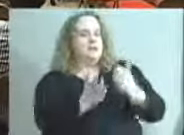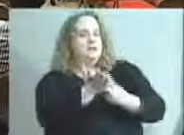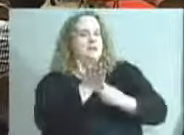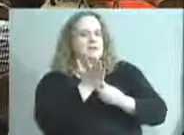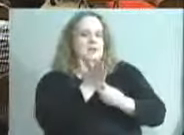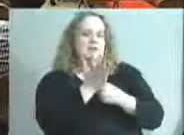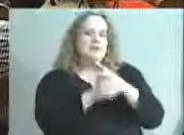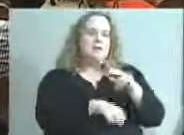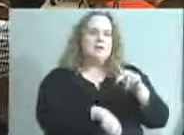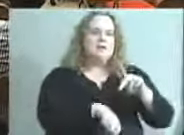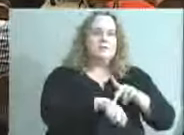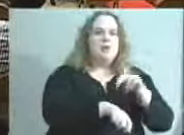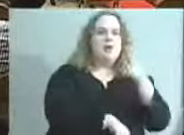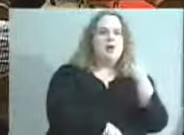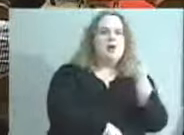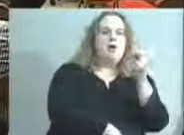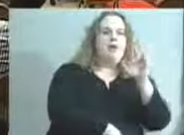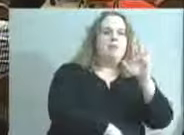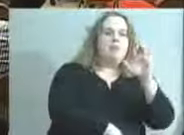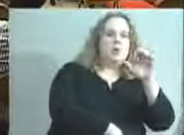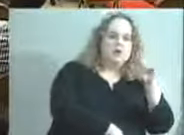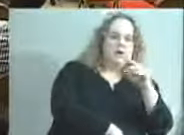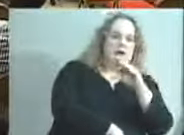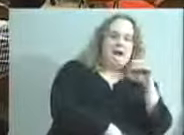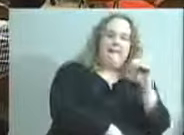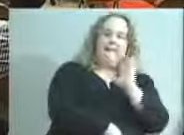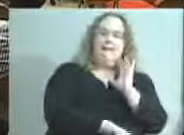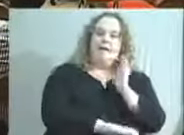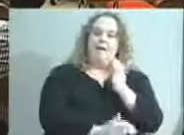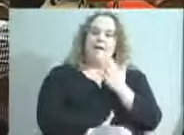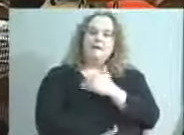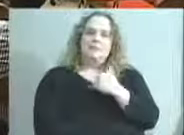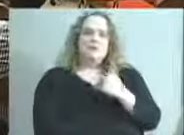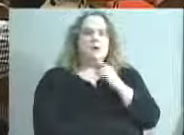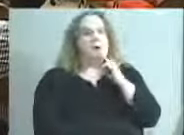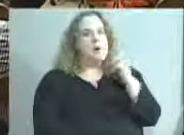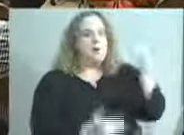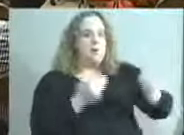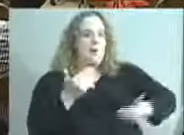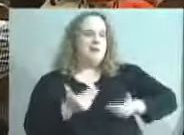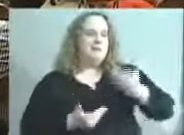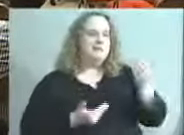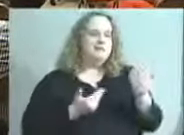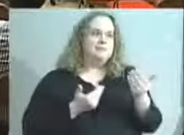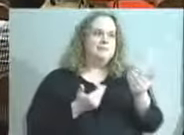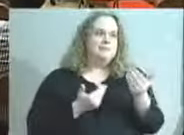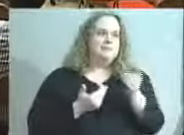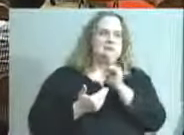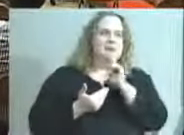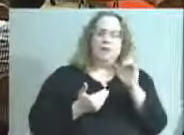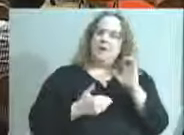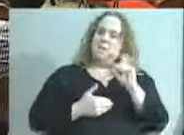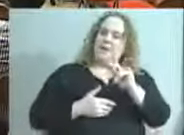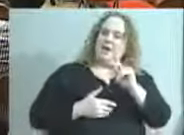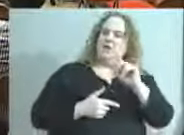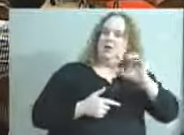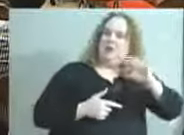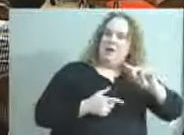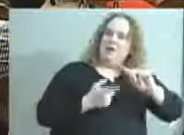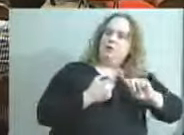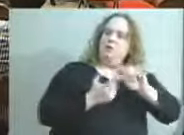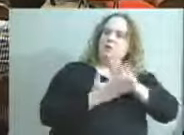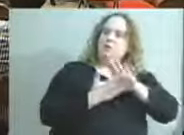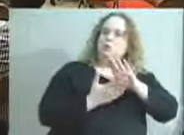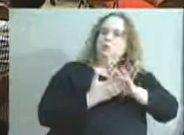Harbolt and Erica's classmates were very welcoming, and it was, as Ms. Duncan said, just great to be back in school for a full